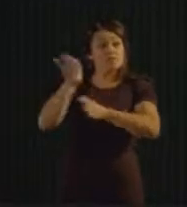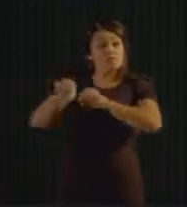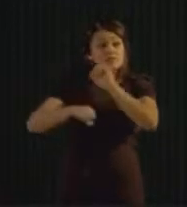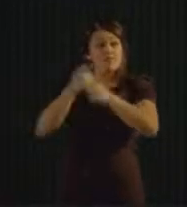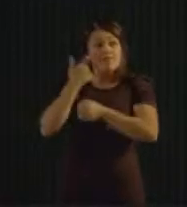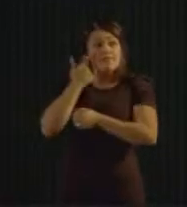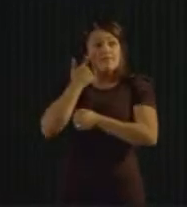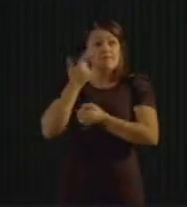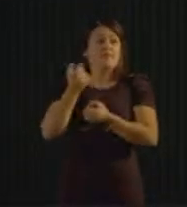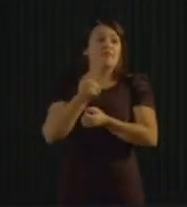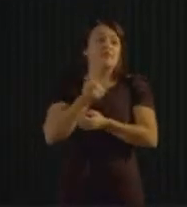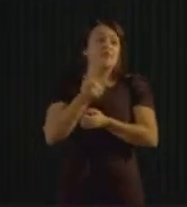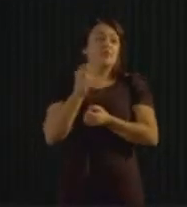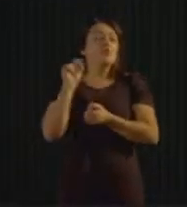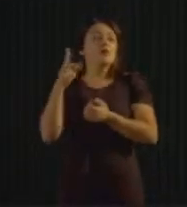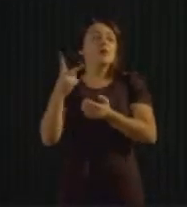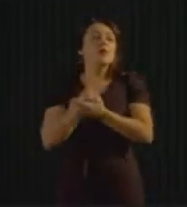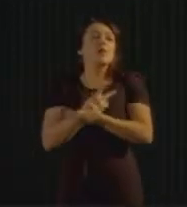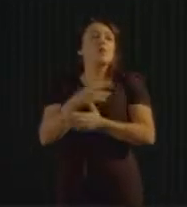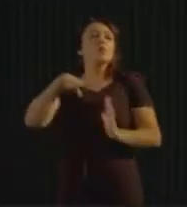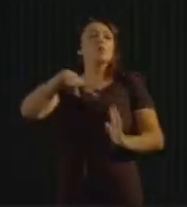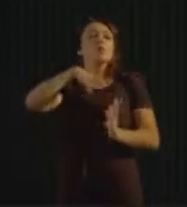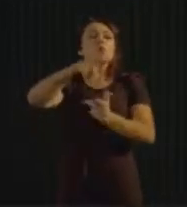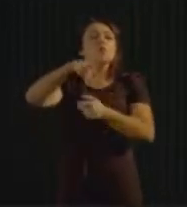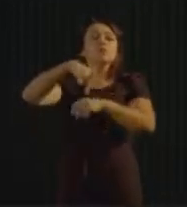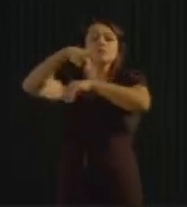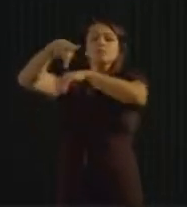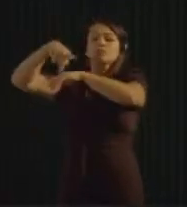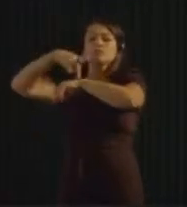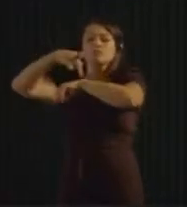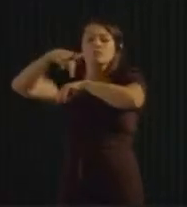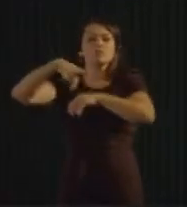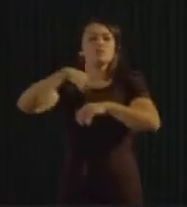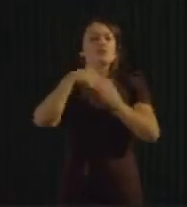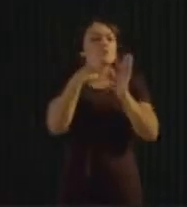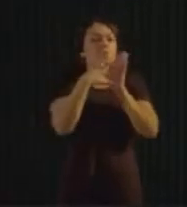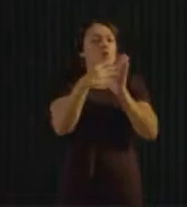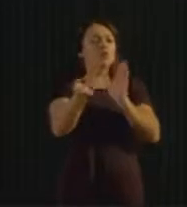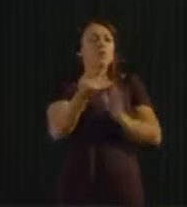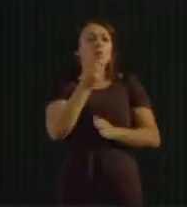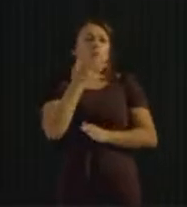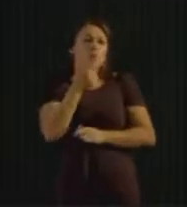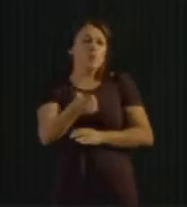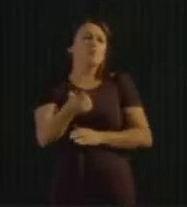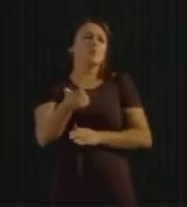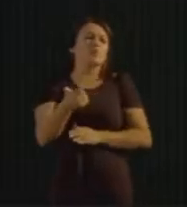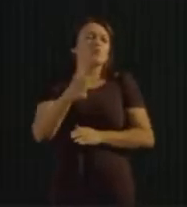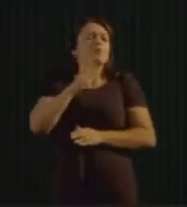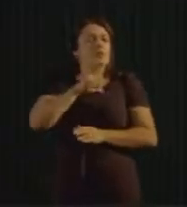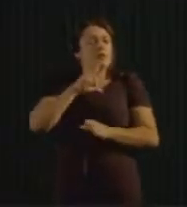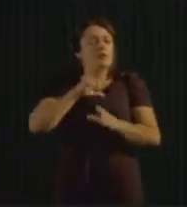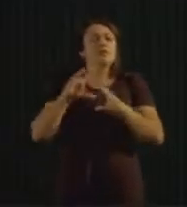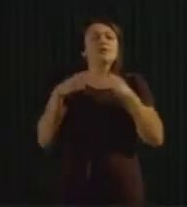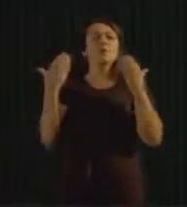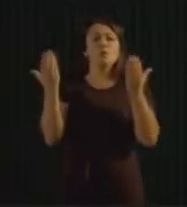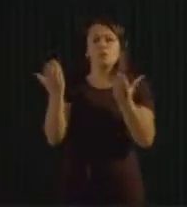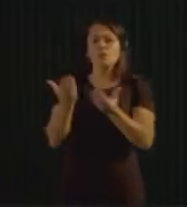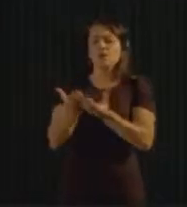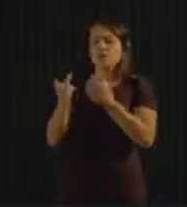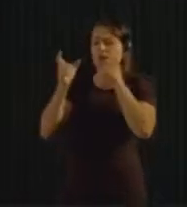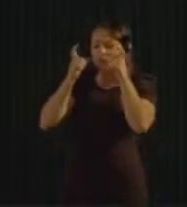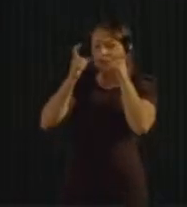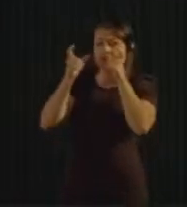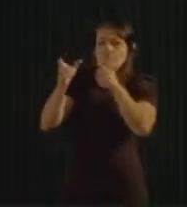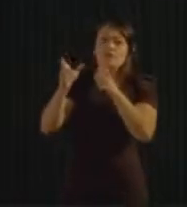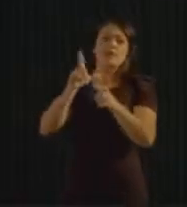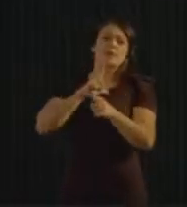communities. Good and best practices, communities are now achieving 70,